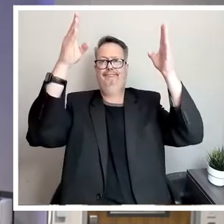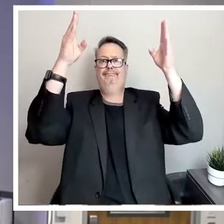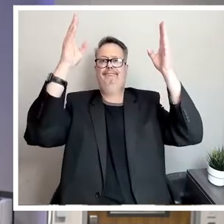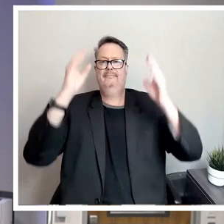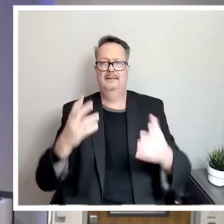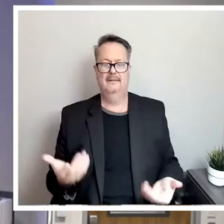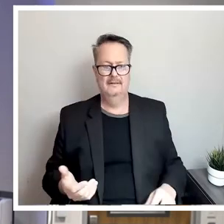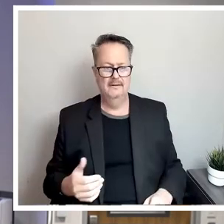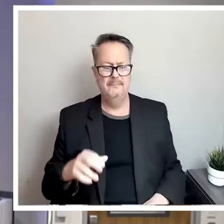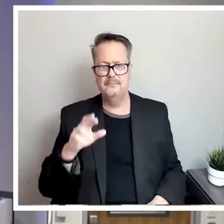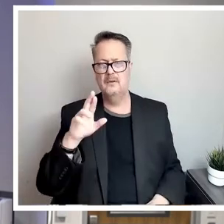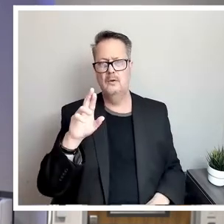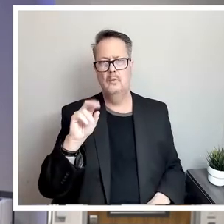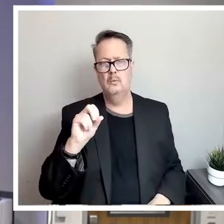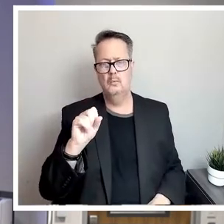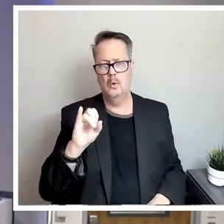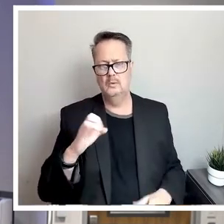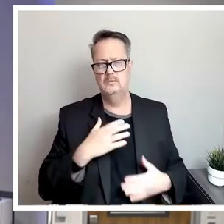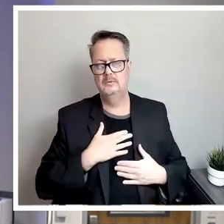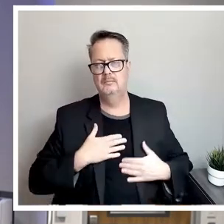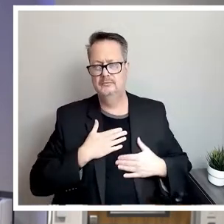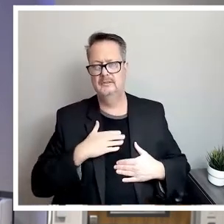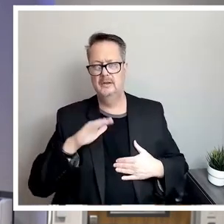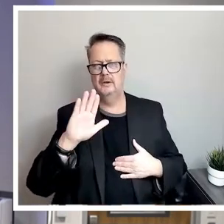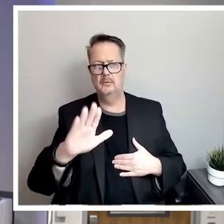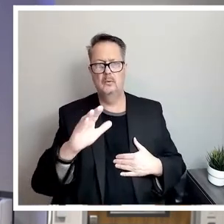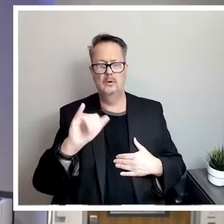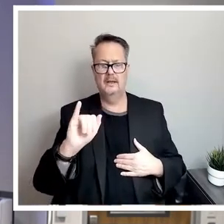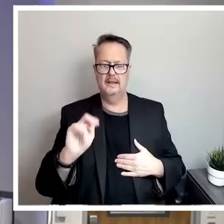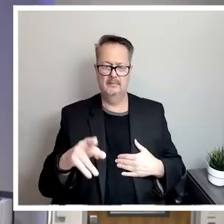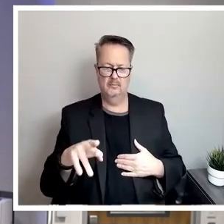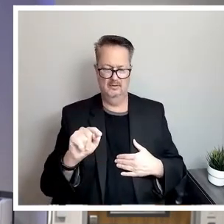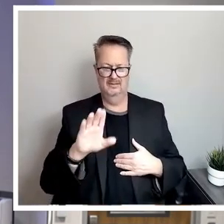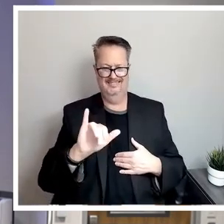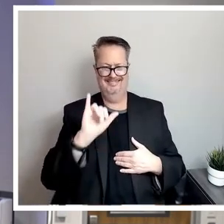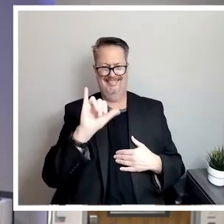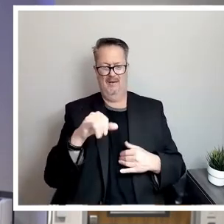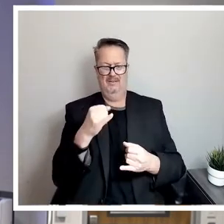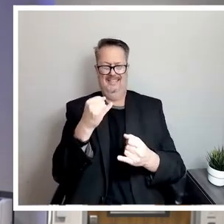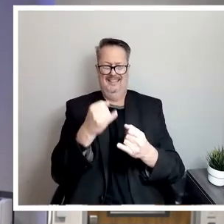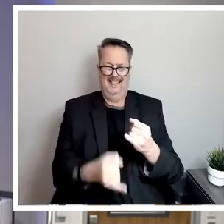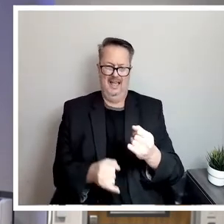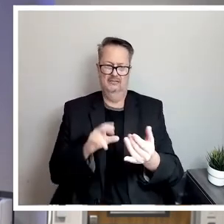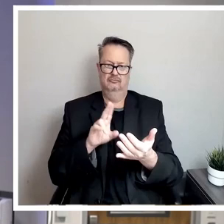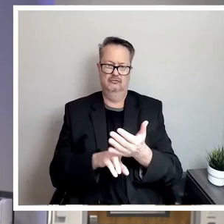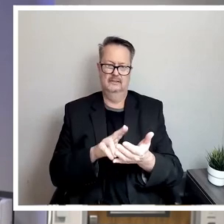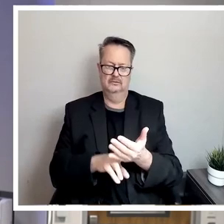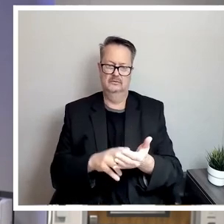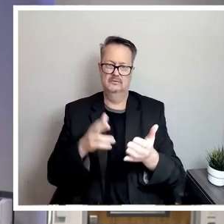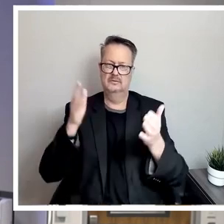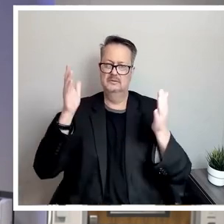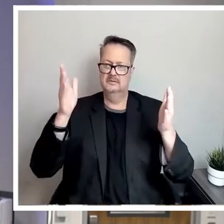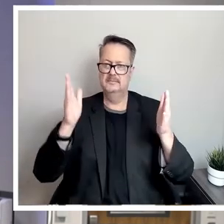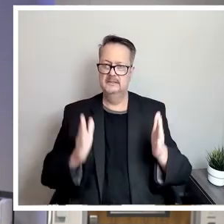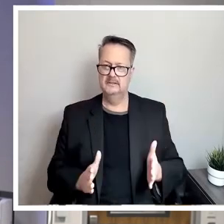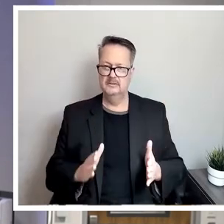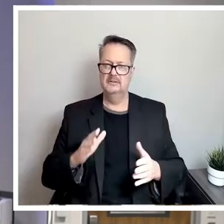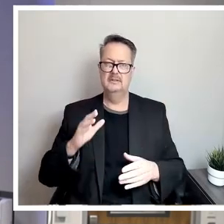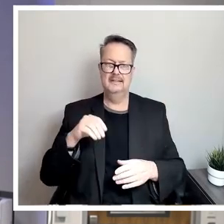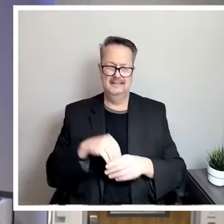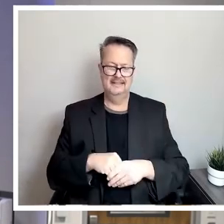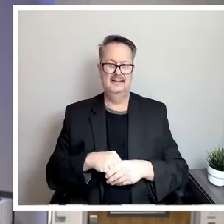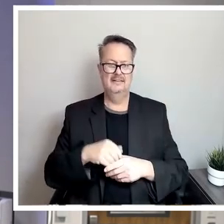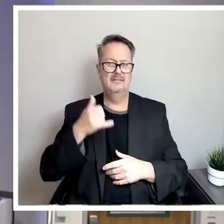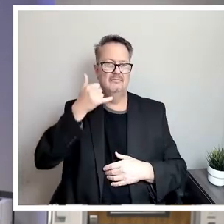Rosie, we appreciate your input. That was our last registered speaker in the actual virtual event.